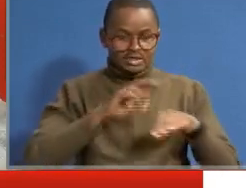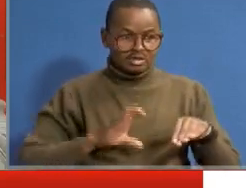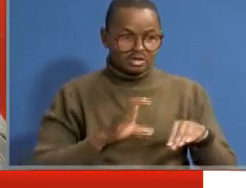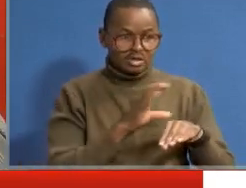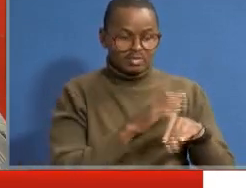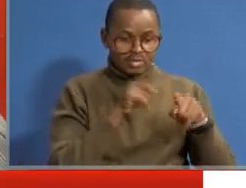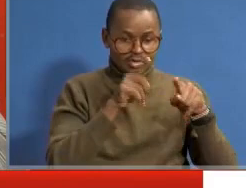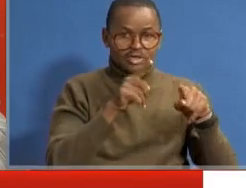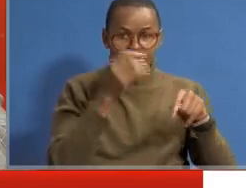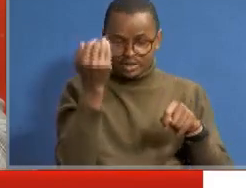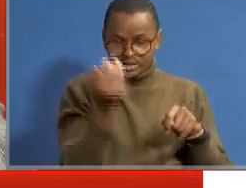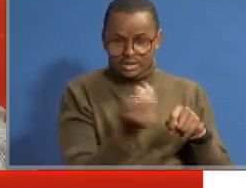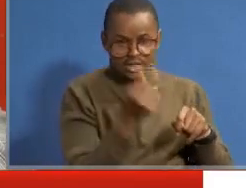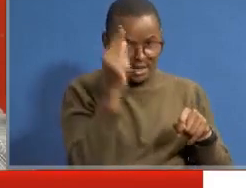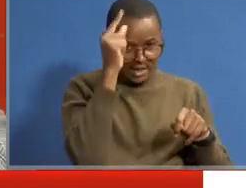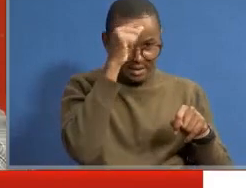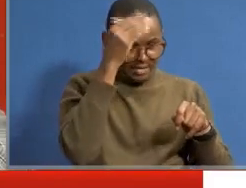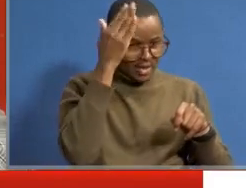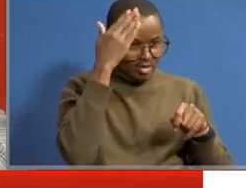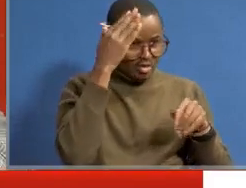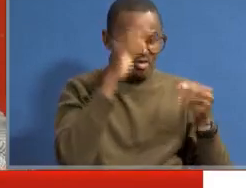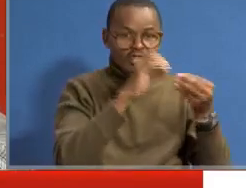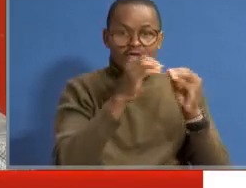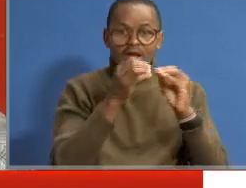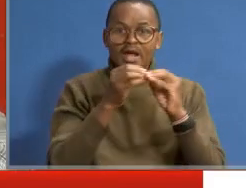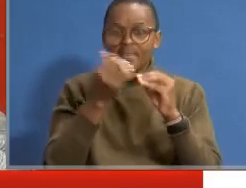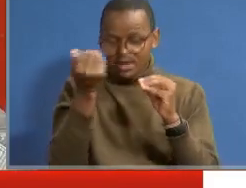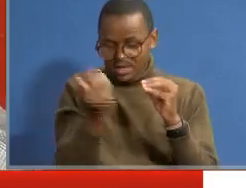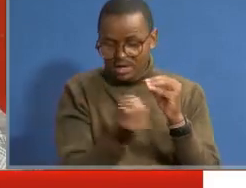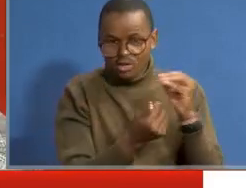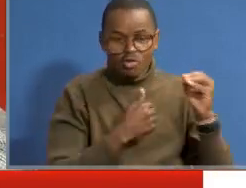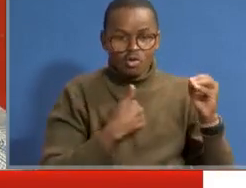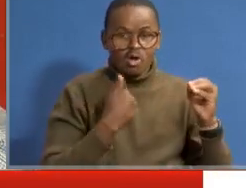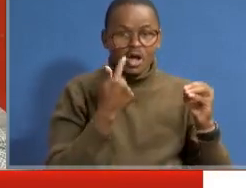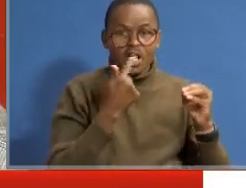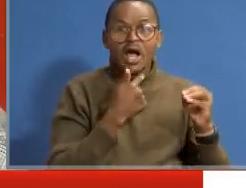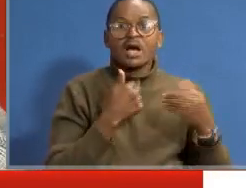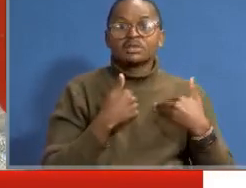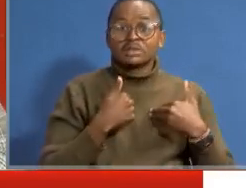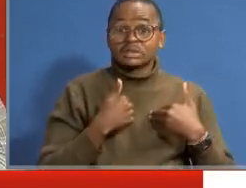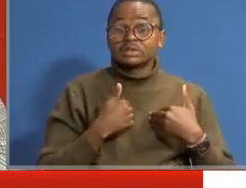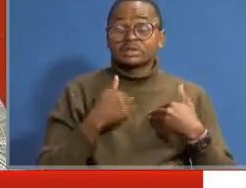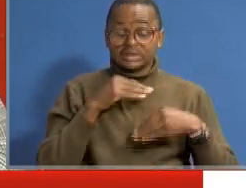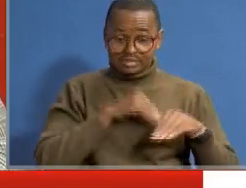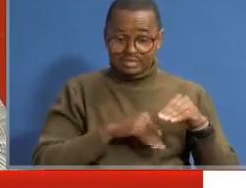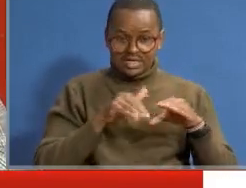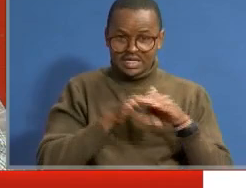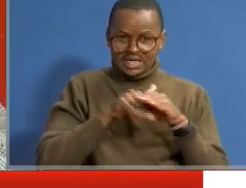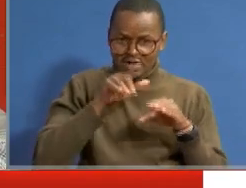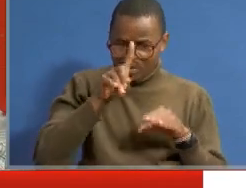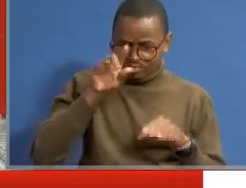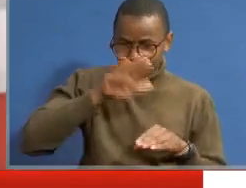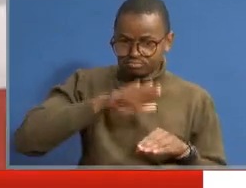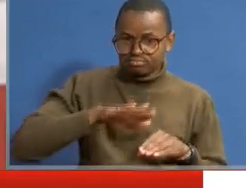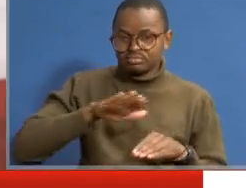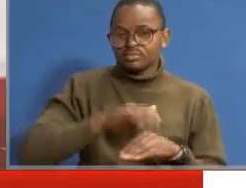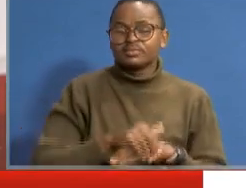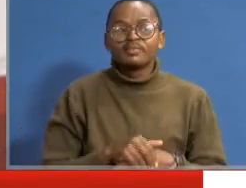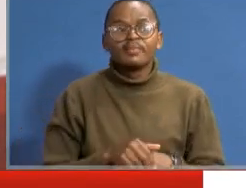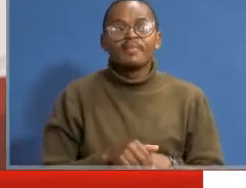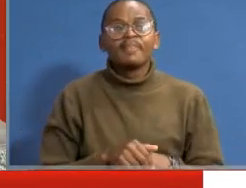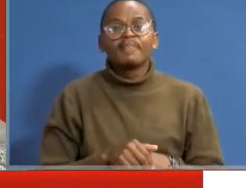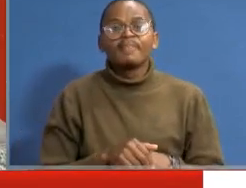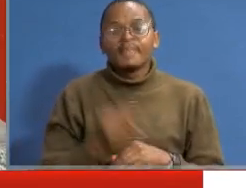that these children, the government can know the number of children who has disability in a certain area. Right. And even so, sir,